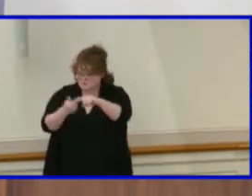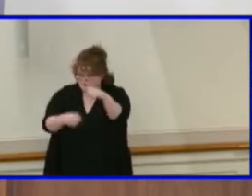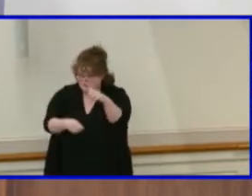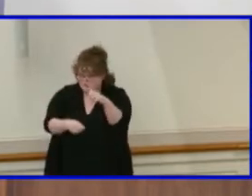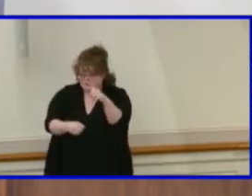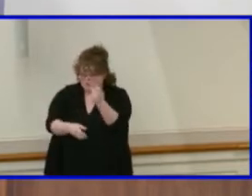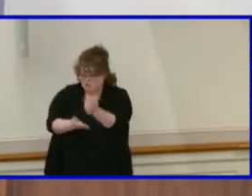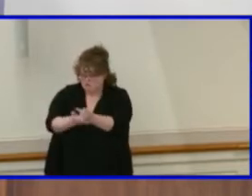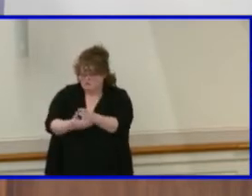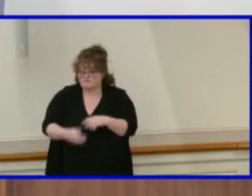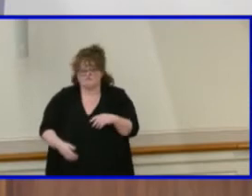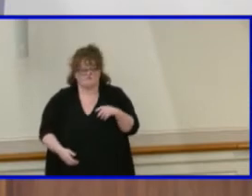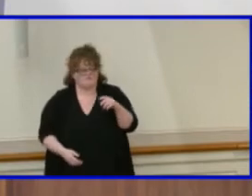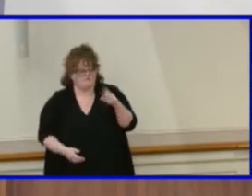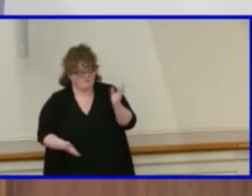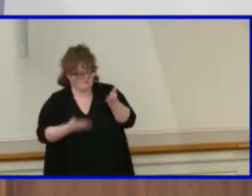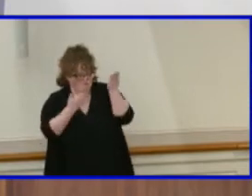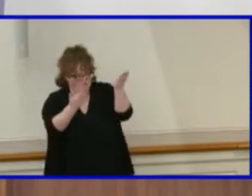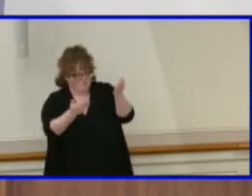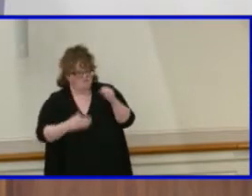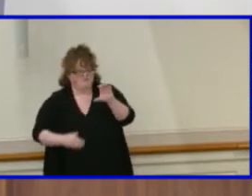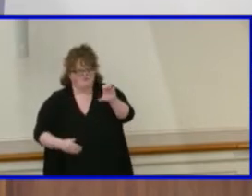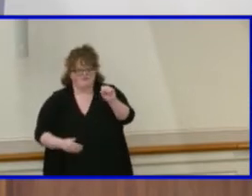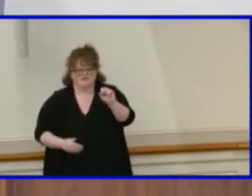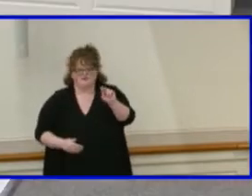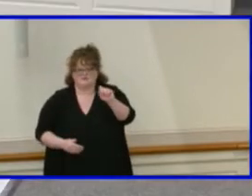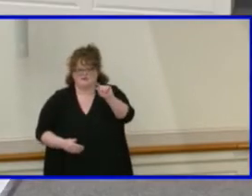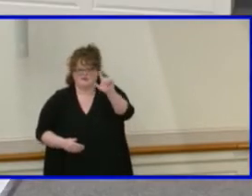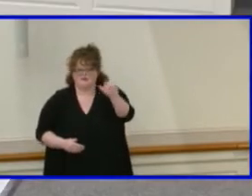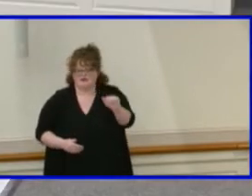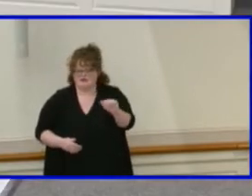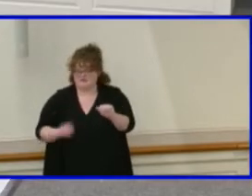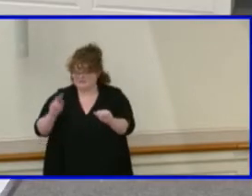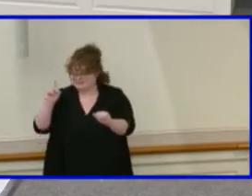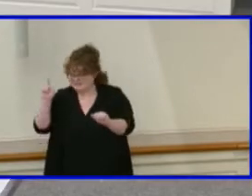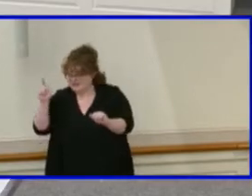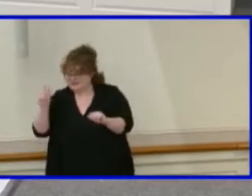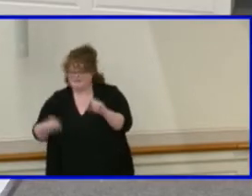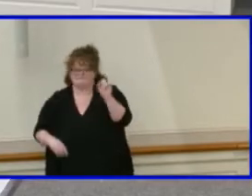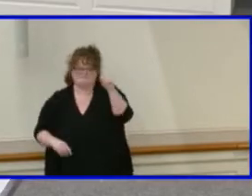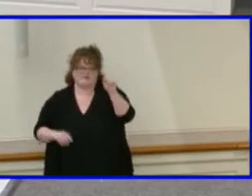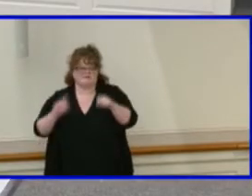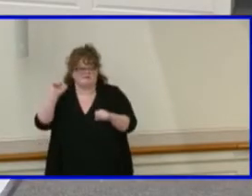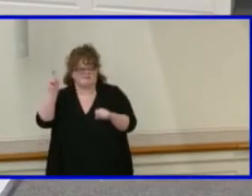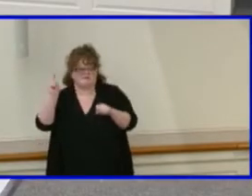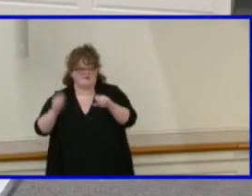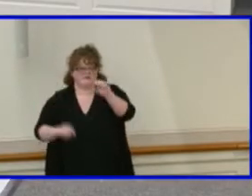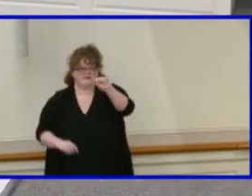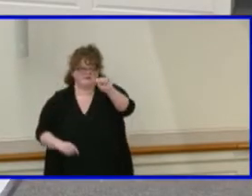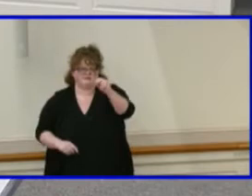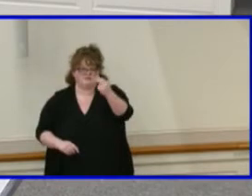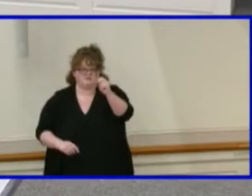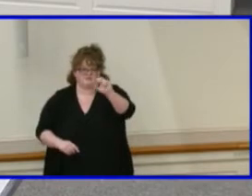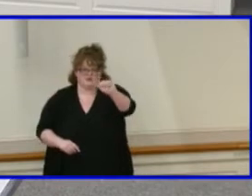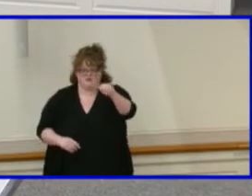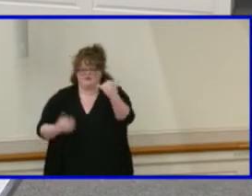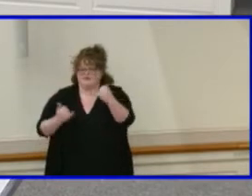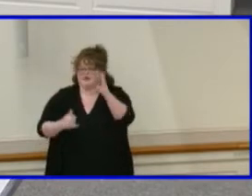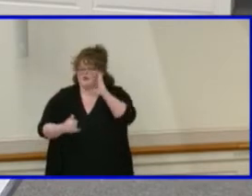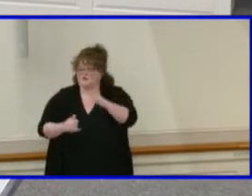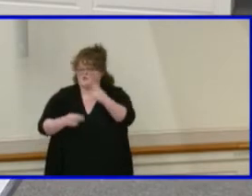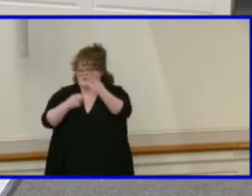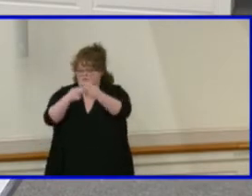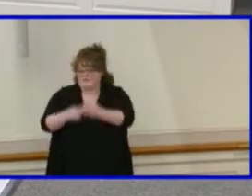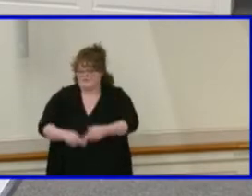So moved. So moved. Second. Second. by Mrs. Shea. I will now proceed with the roll call vote. Ms. Atkins.